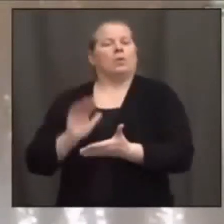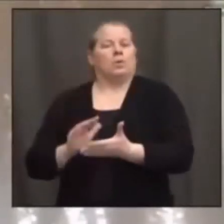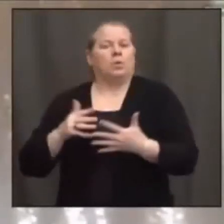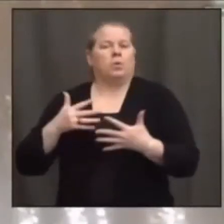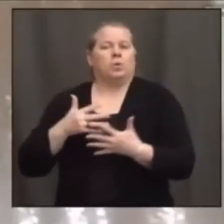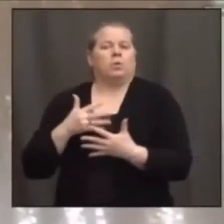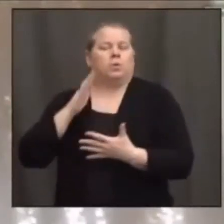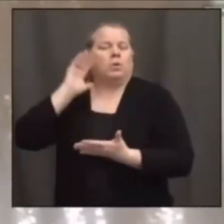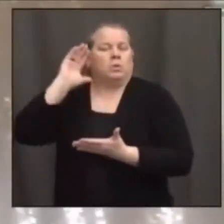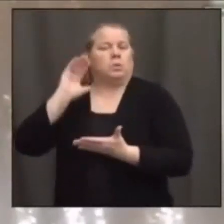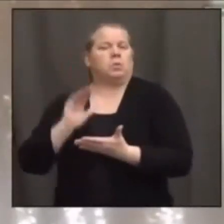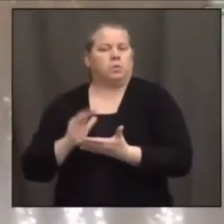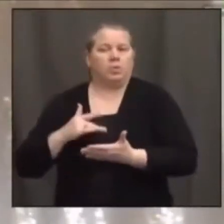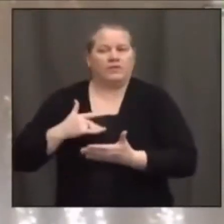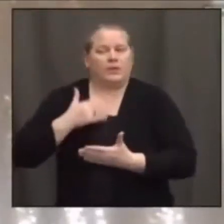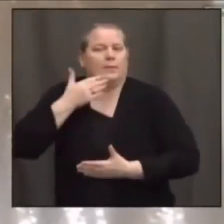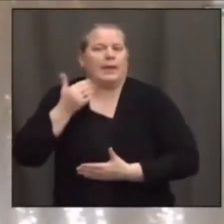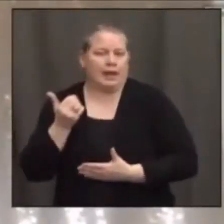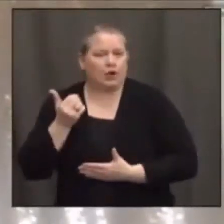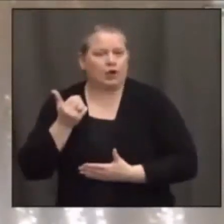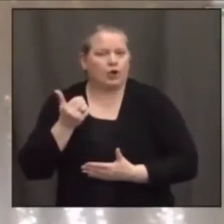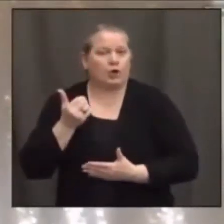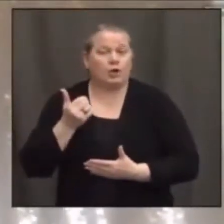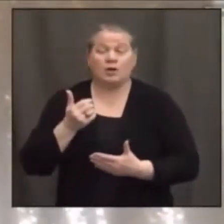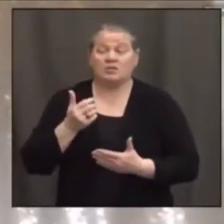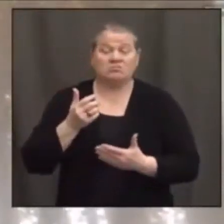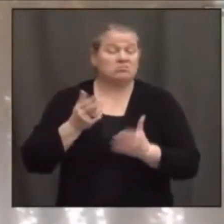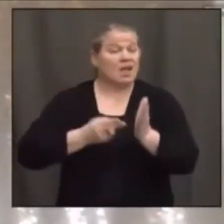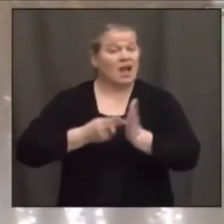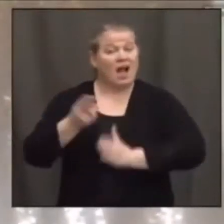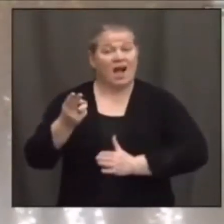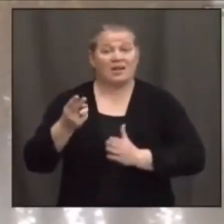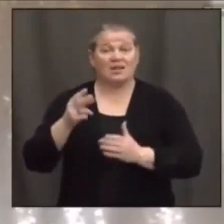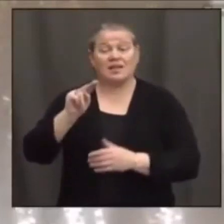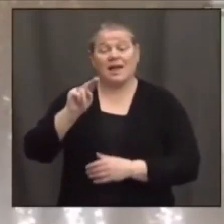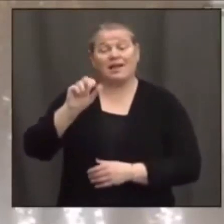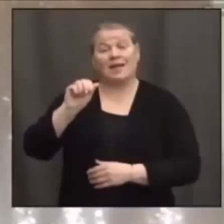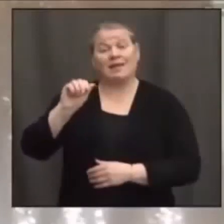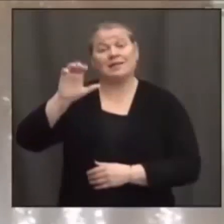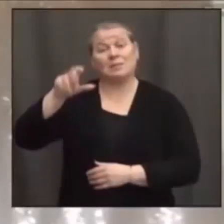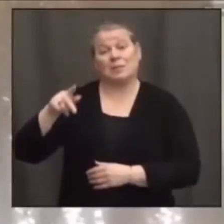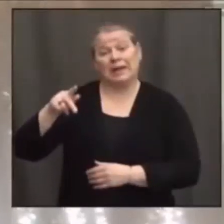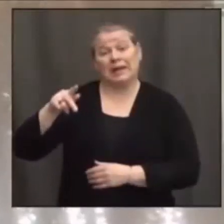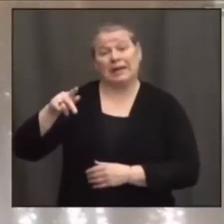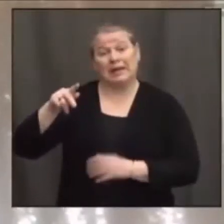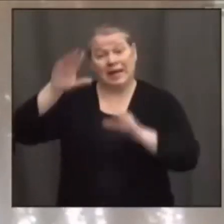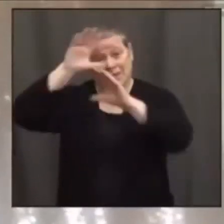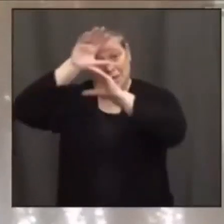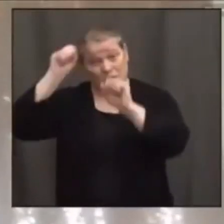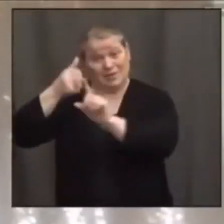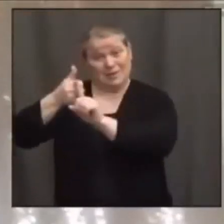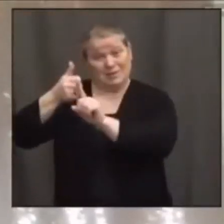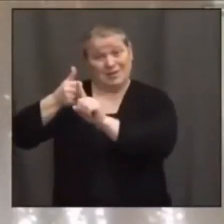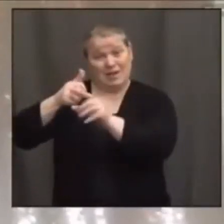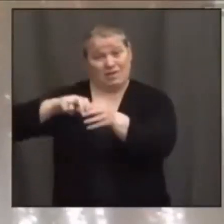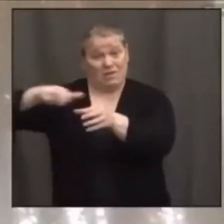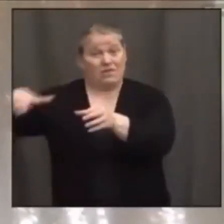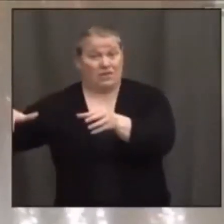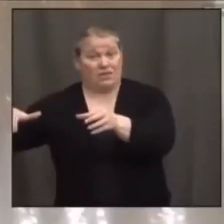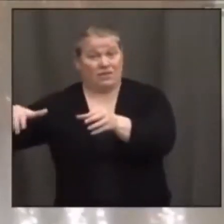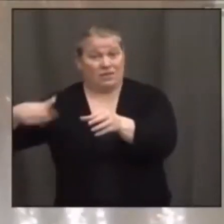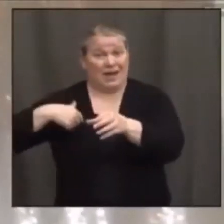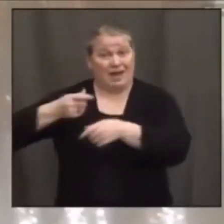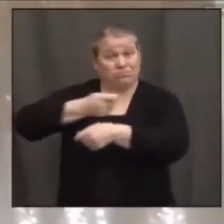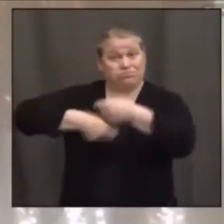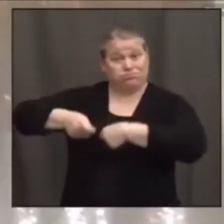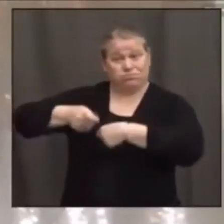homes and everything. And I know personally the outgoing president of the NAACP here in Bristol was vaccinated and cut